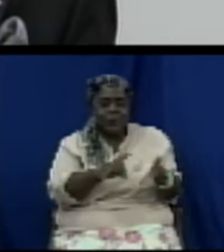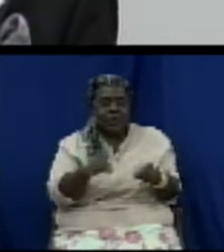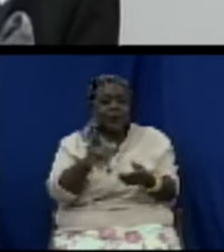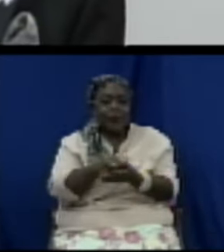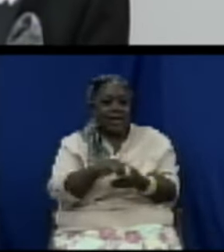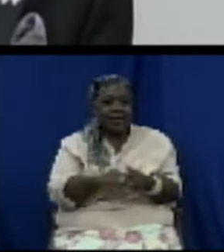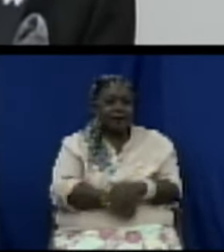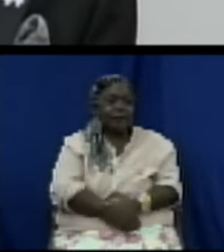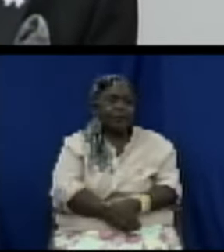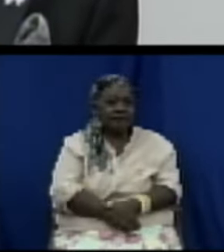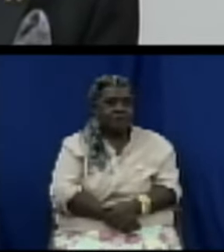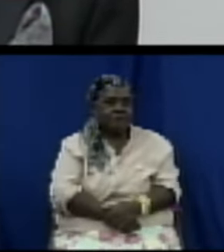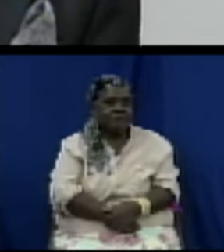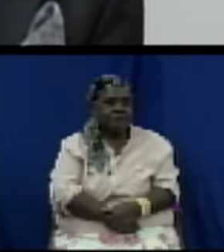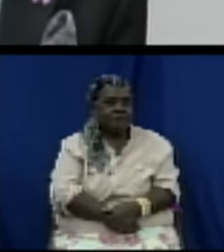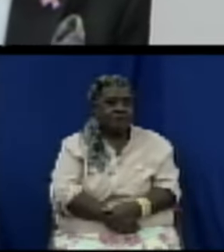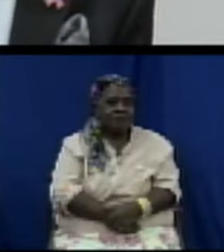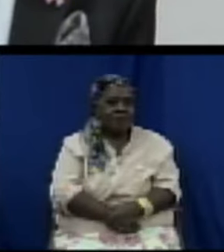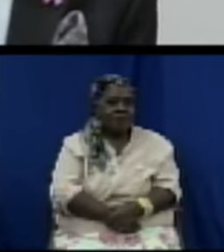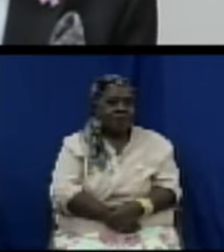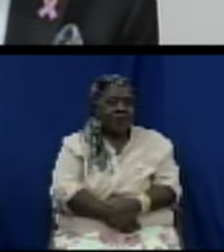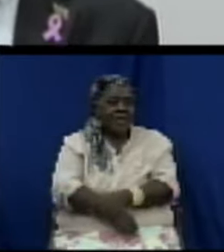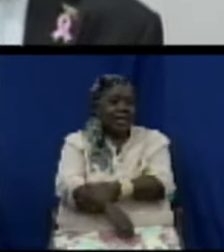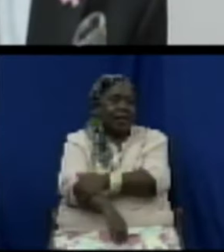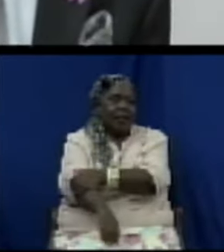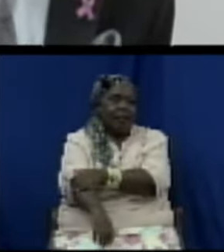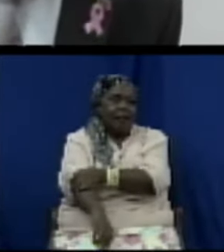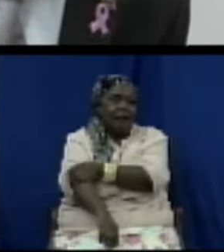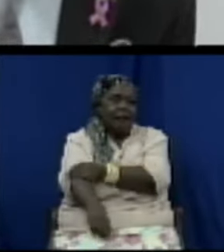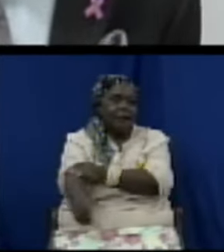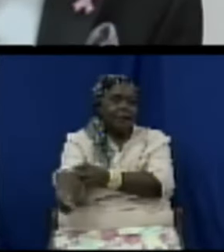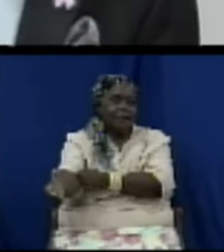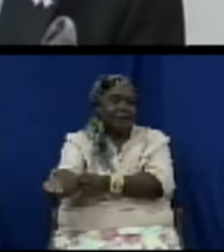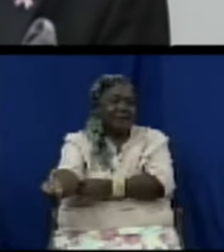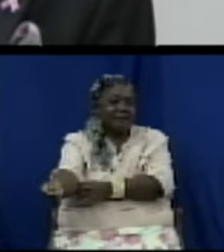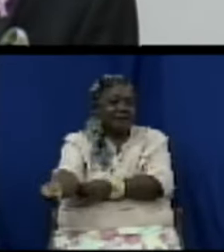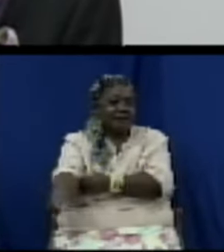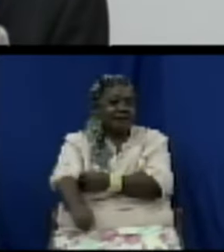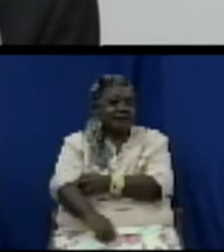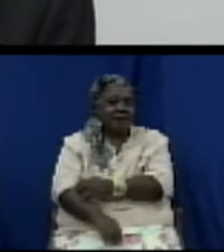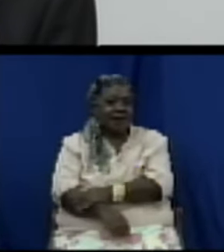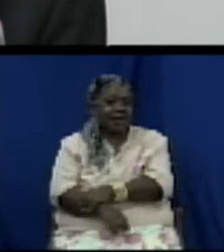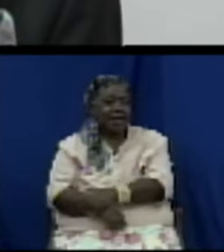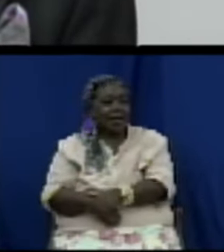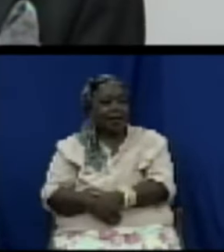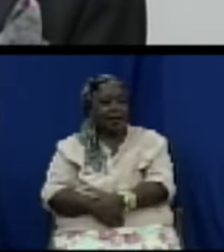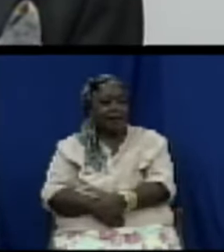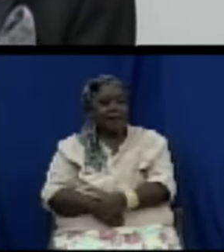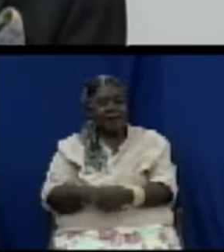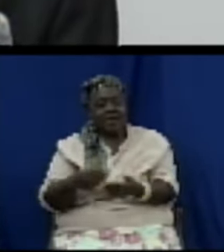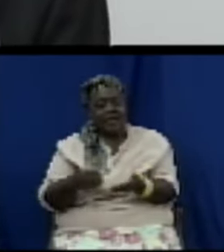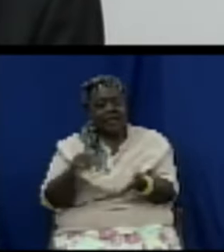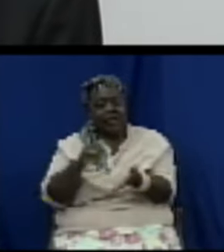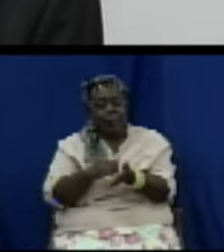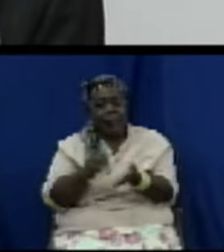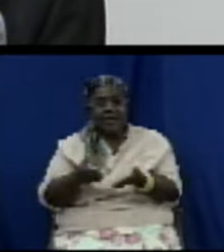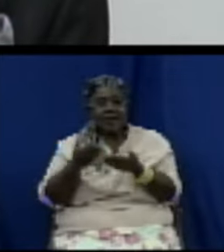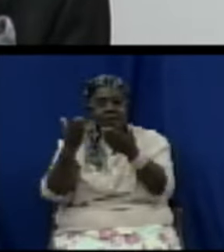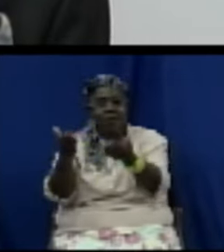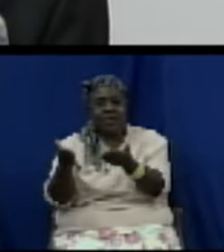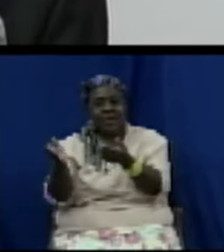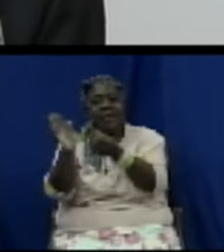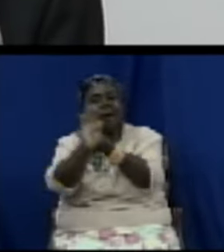to be taken in order to protect the consumer and at the same time